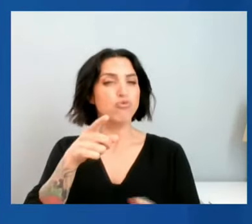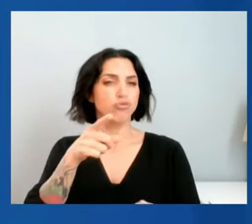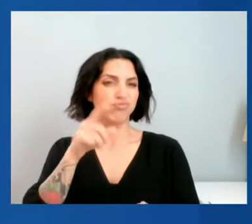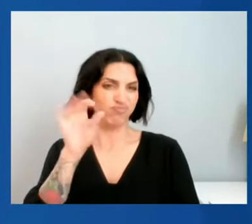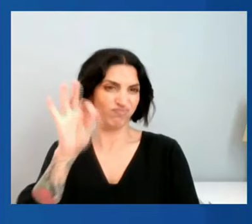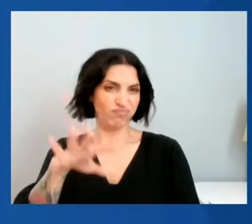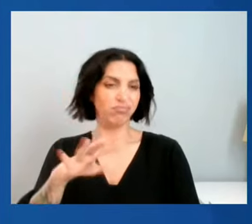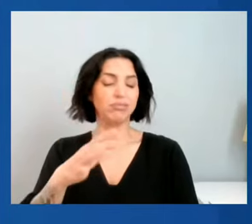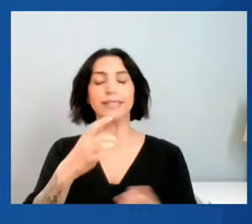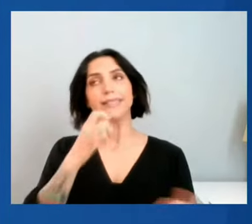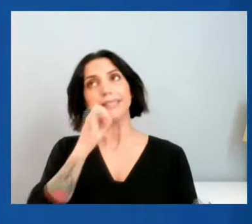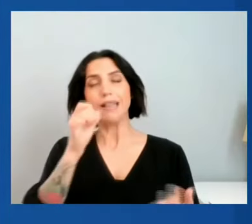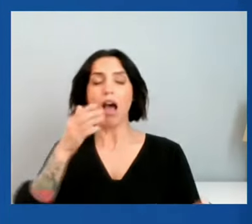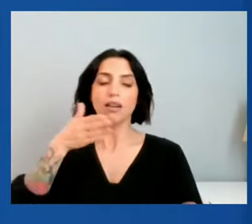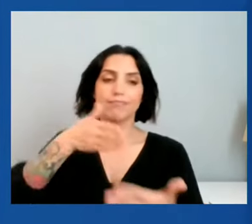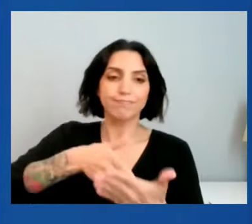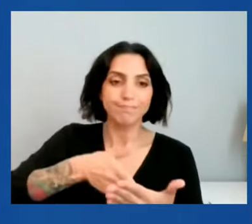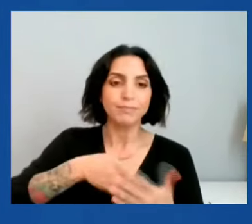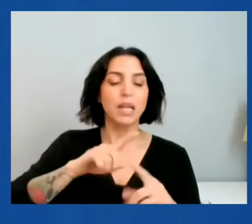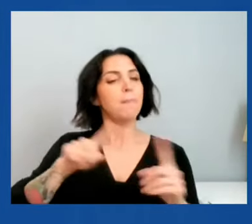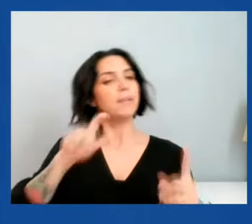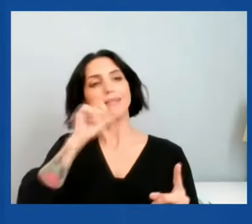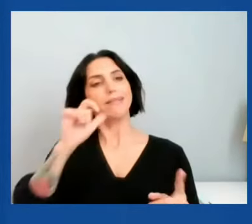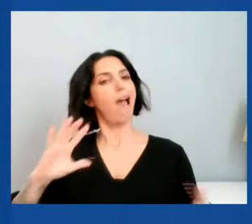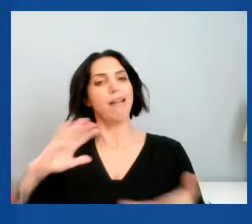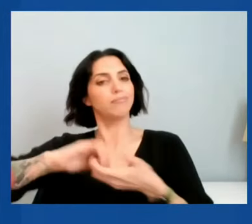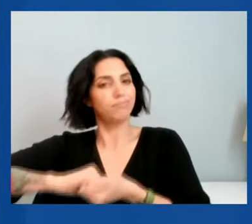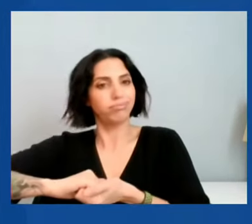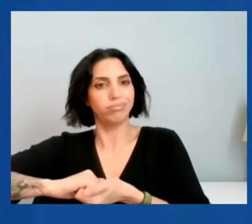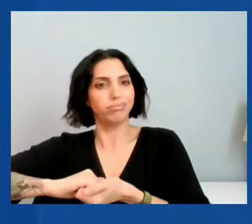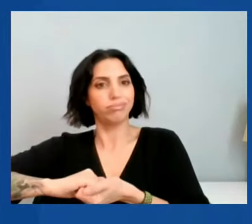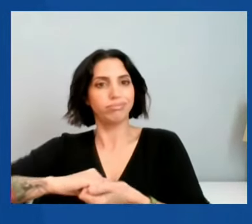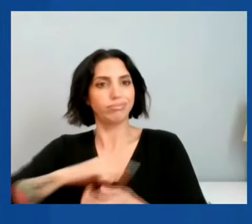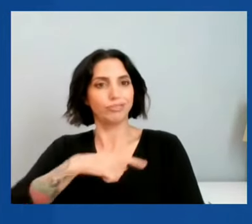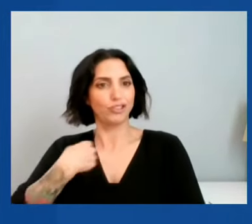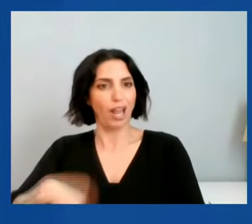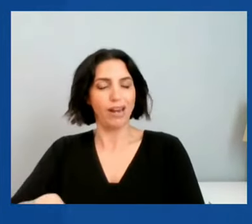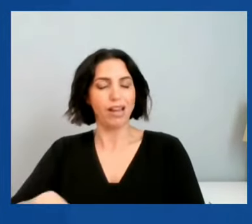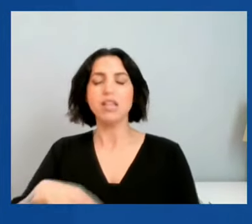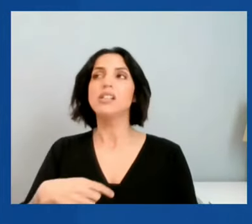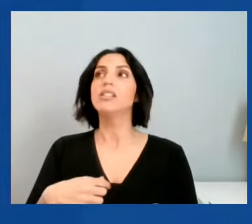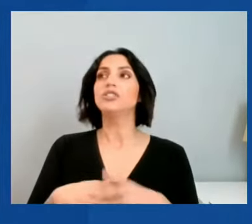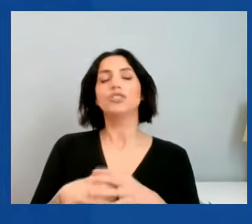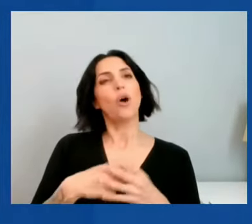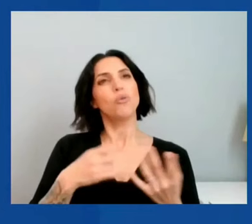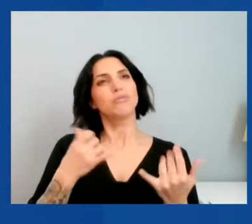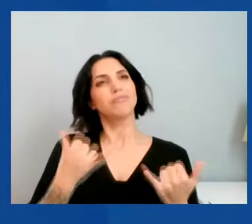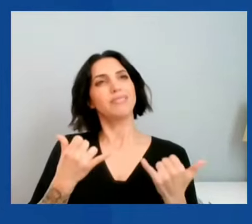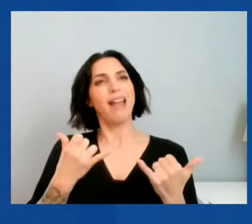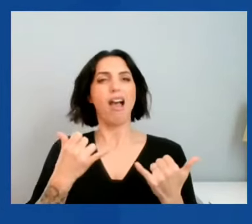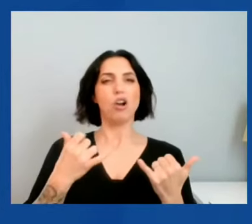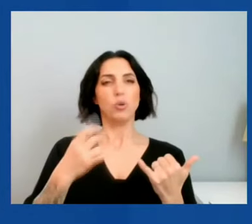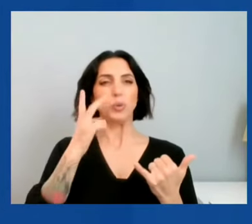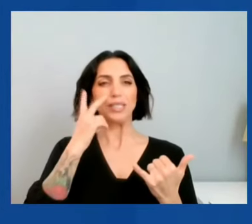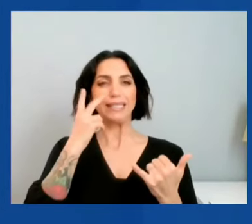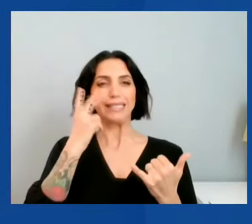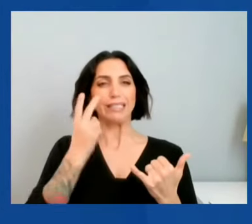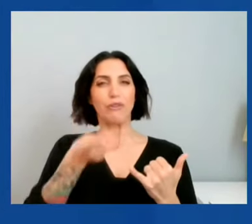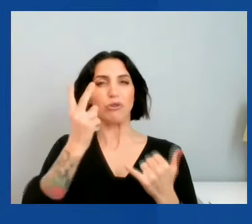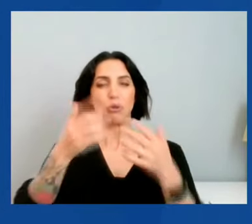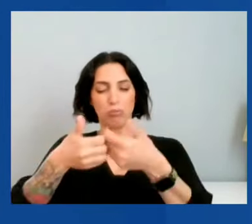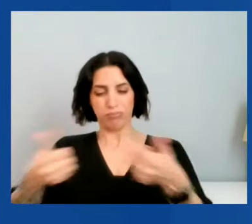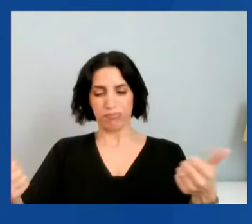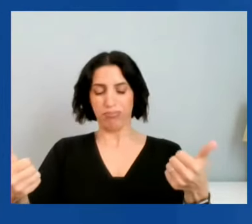antagonistic, but certainly not sort of joining these efforts, calls to mind a new kind of bipolarity in the world. Some countries,